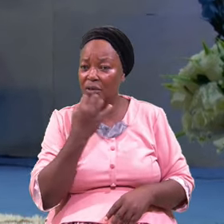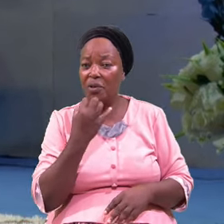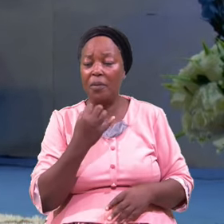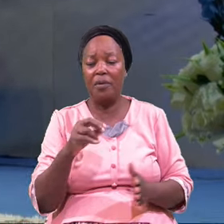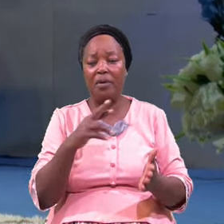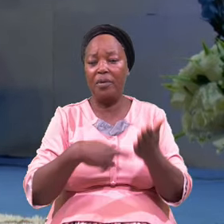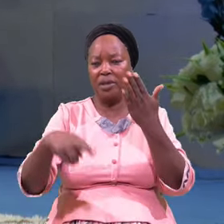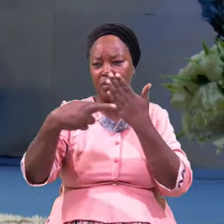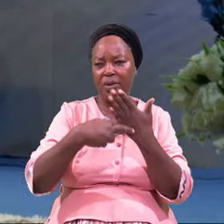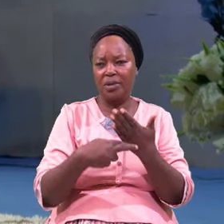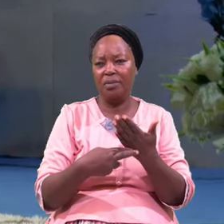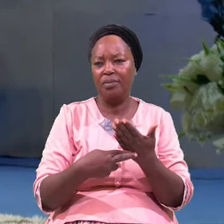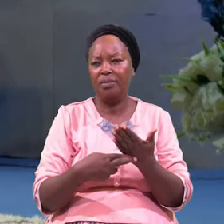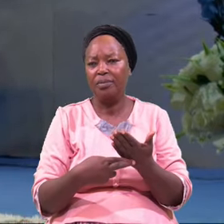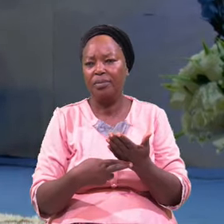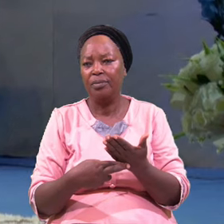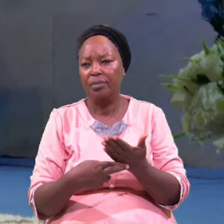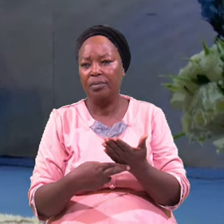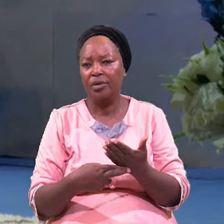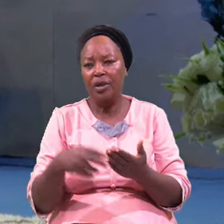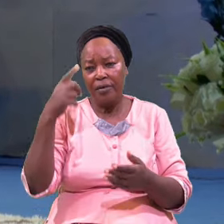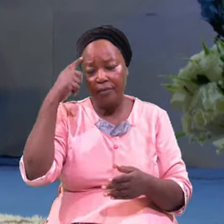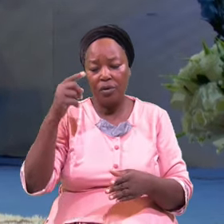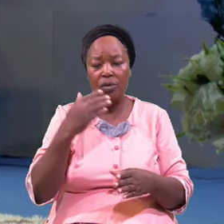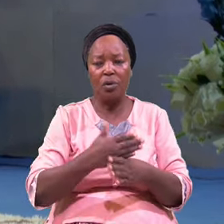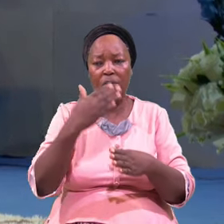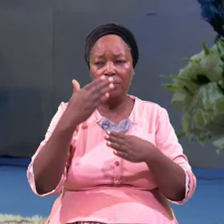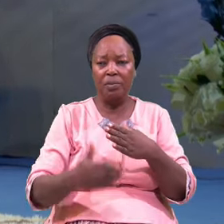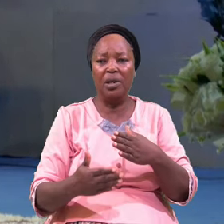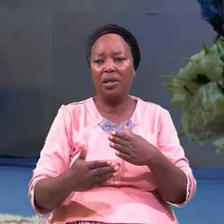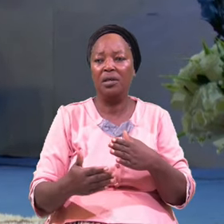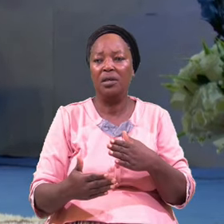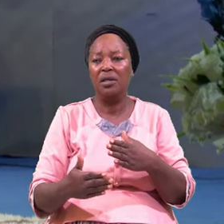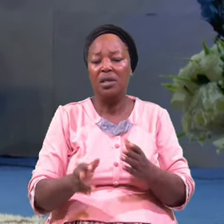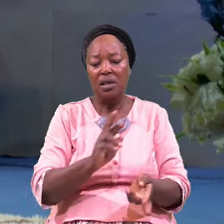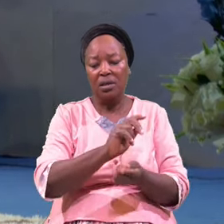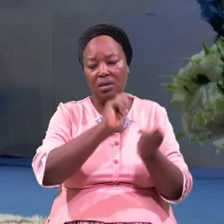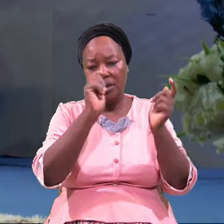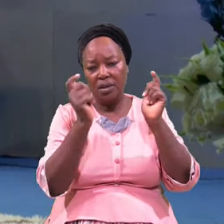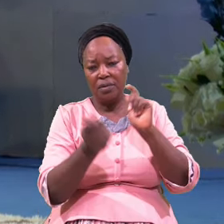Of Total Total Transformation